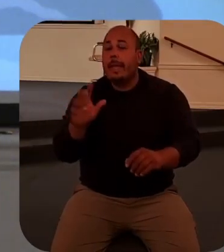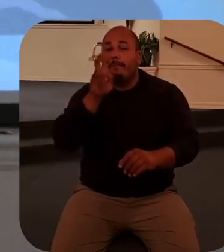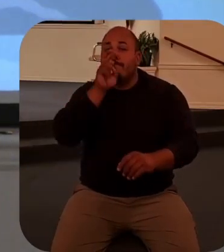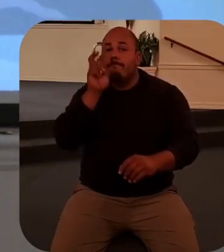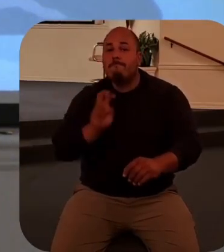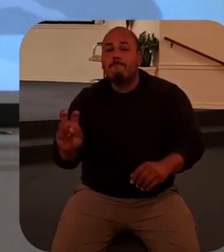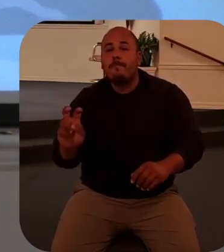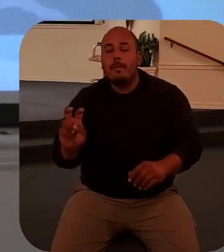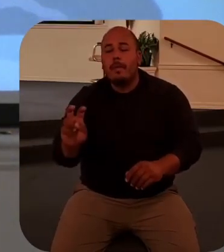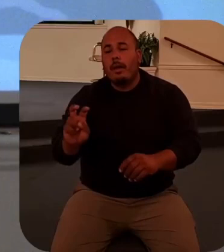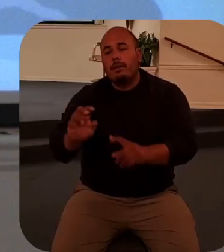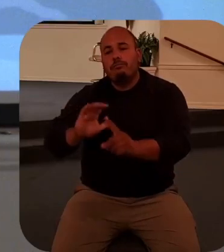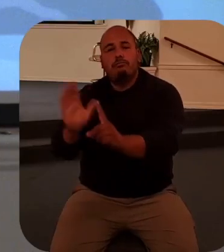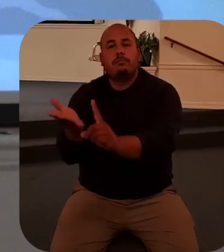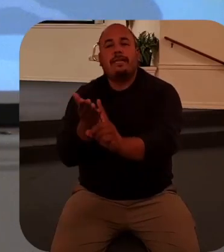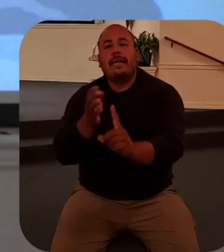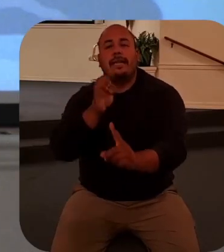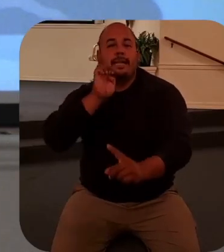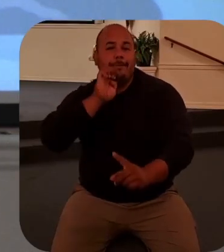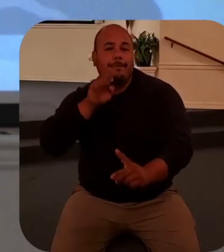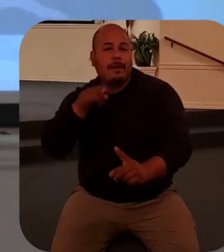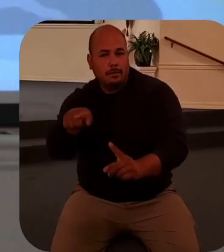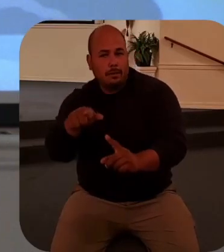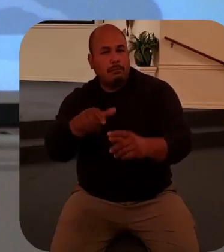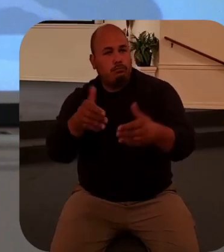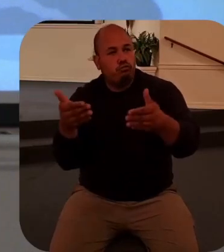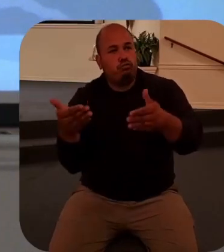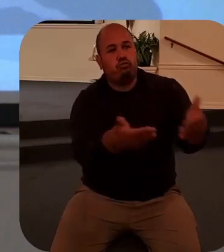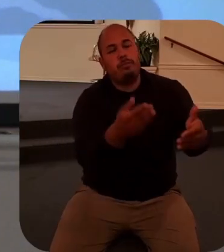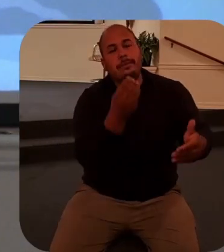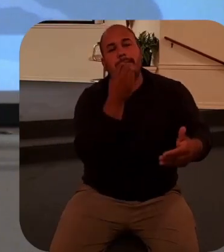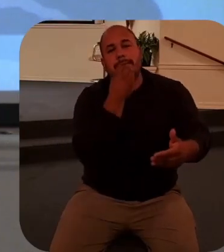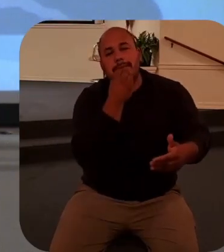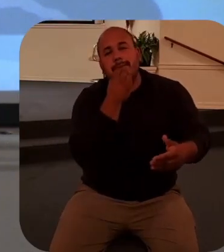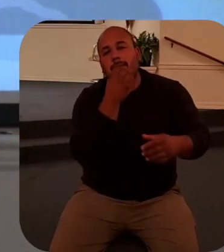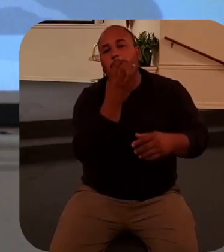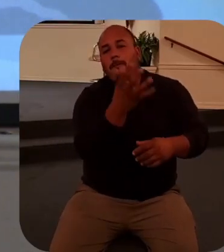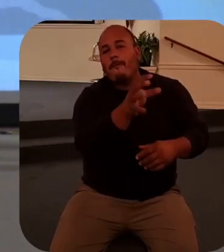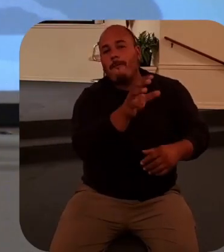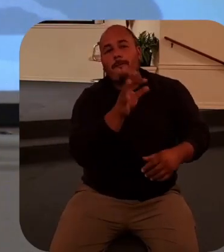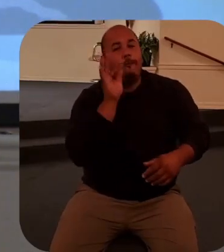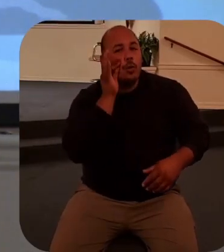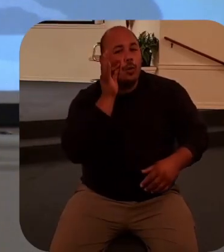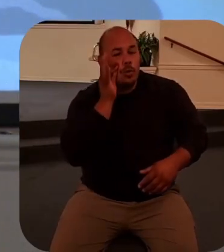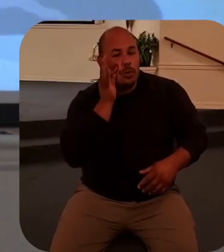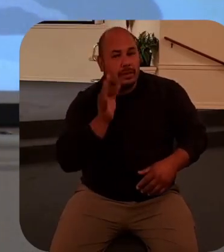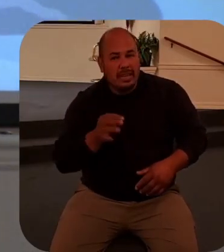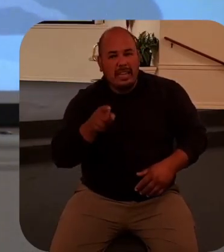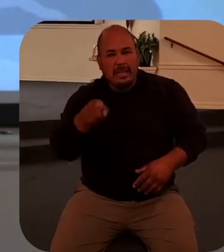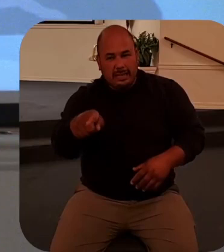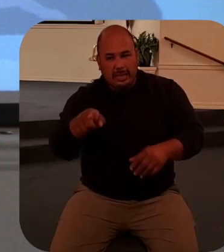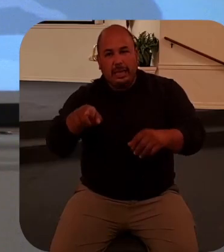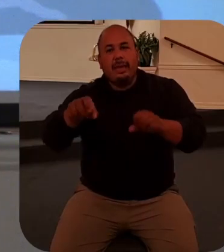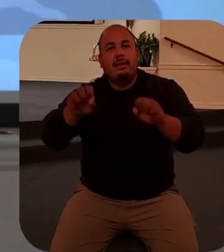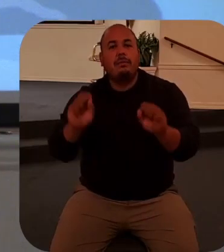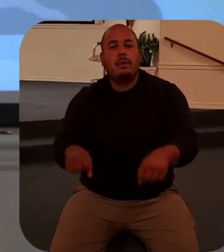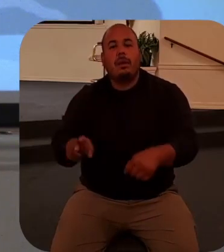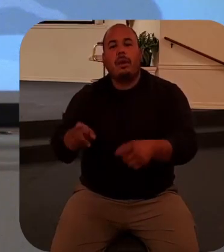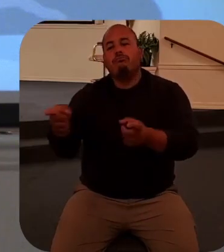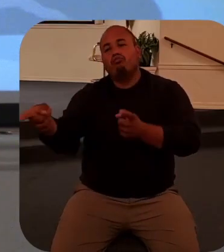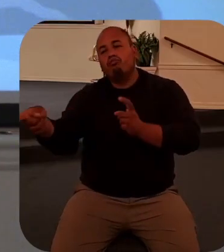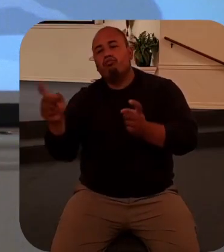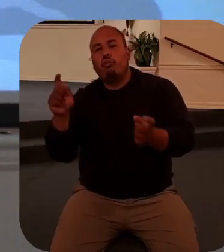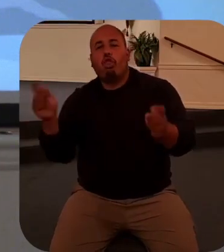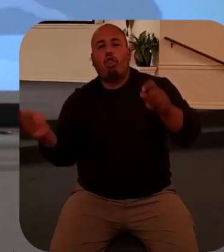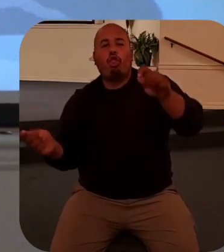and Adam to eat the forbidden fruit so that they would die wields the power of death so that he can enslave us to